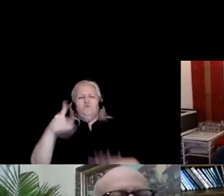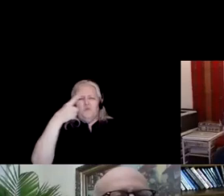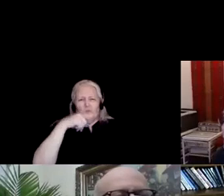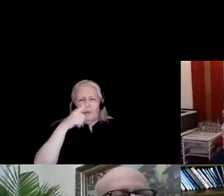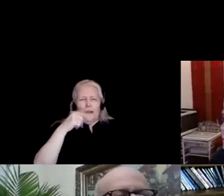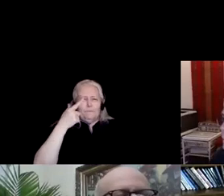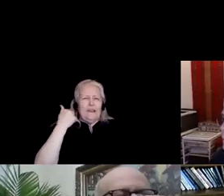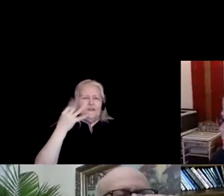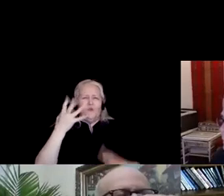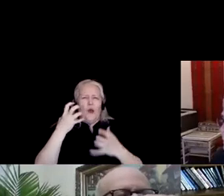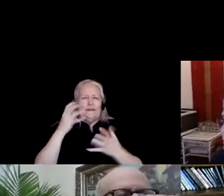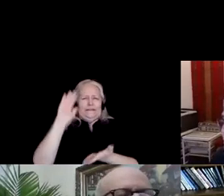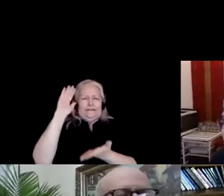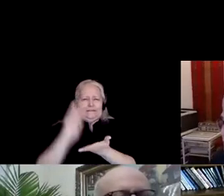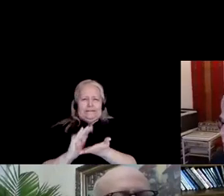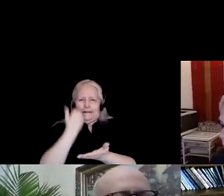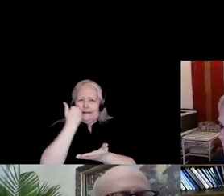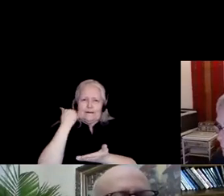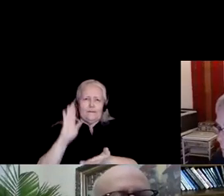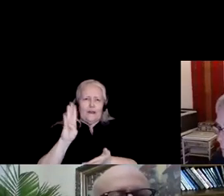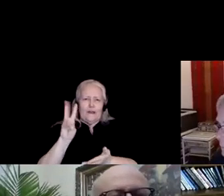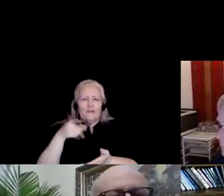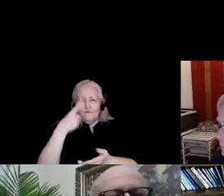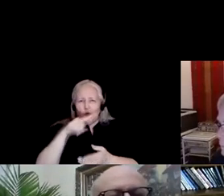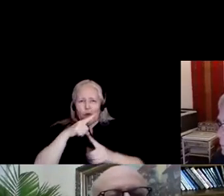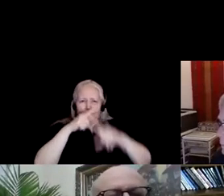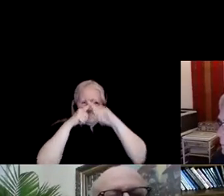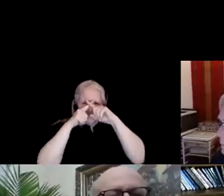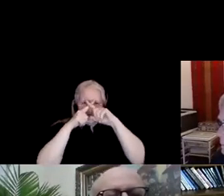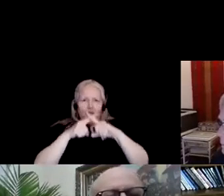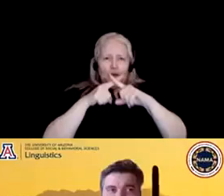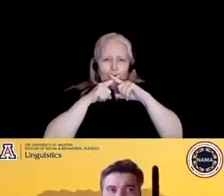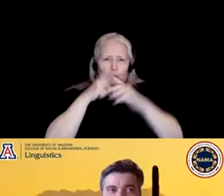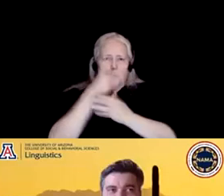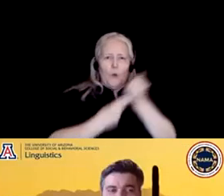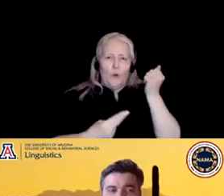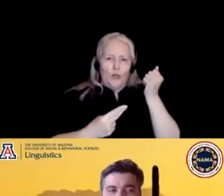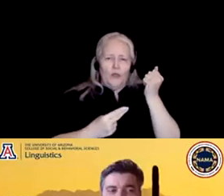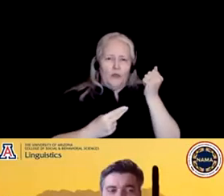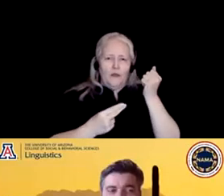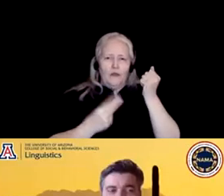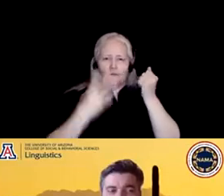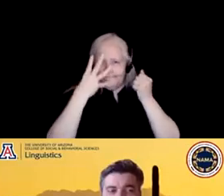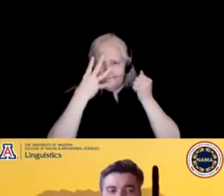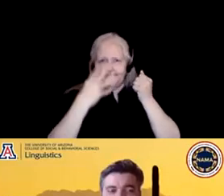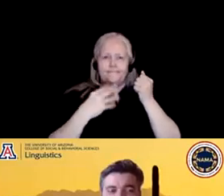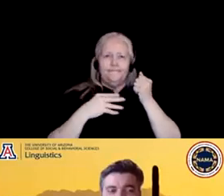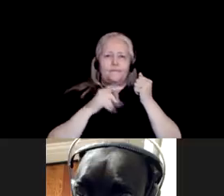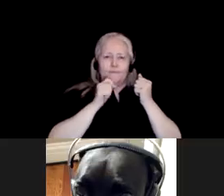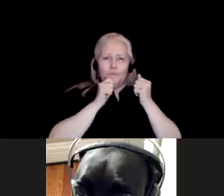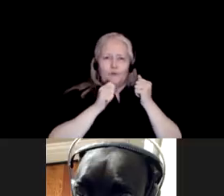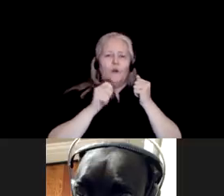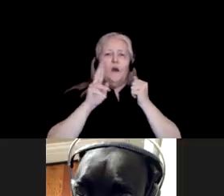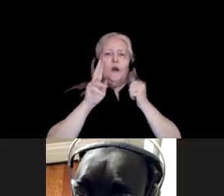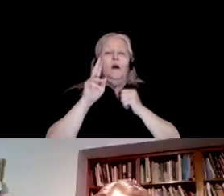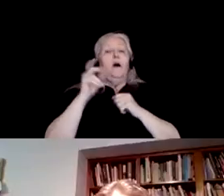to turn off your camera and your microphone unless you are one of the awardees.